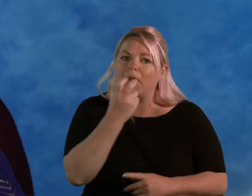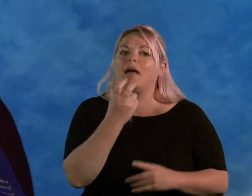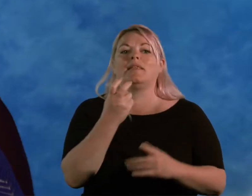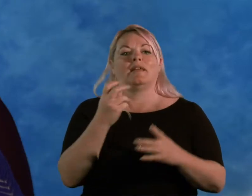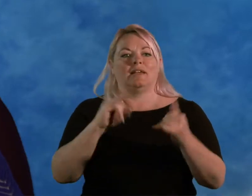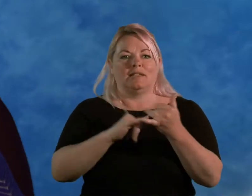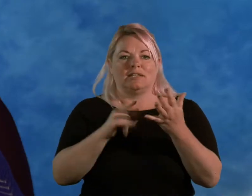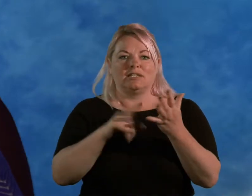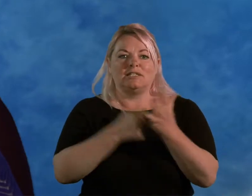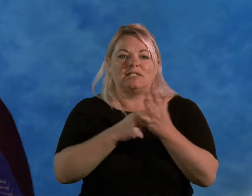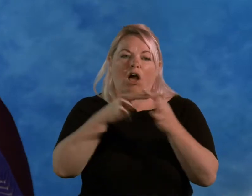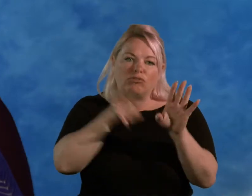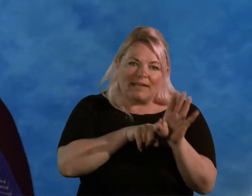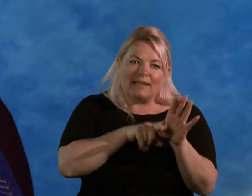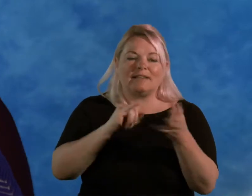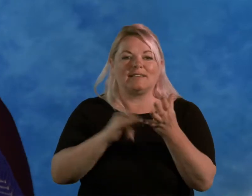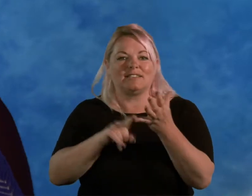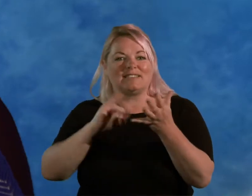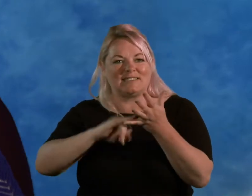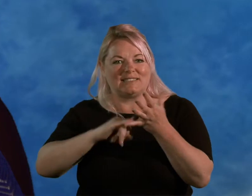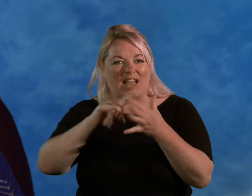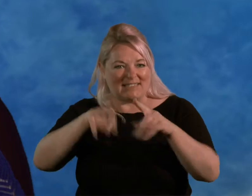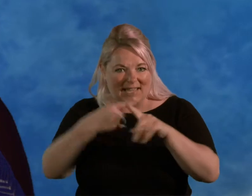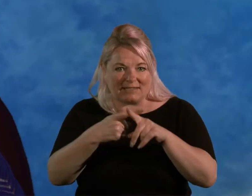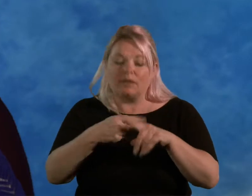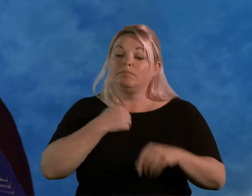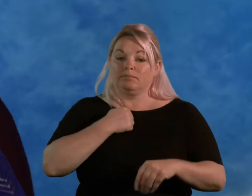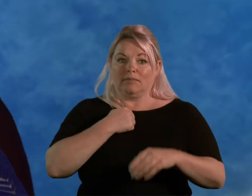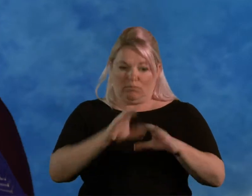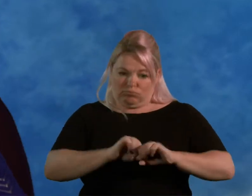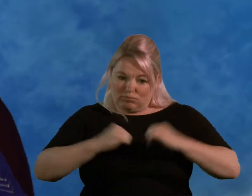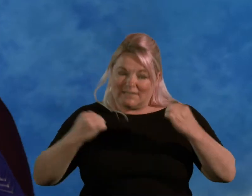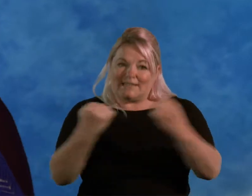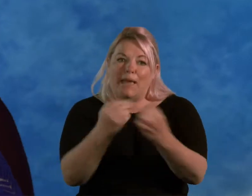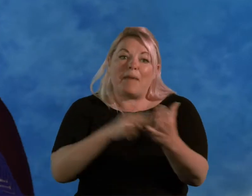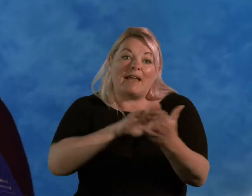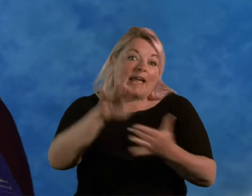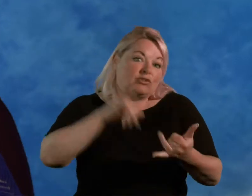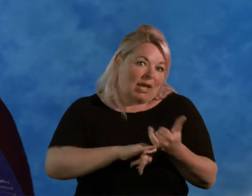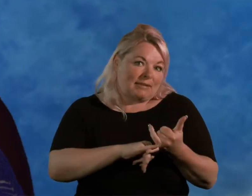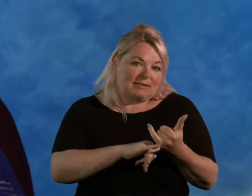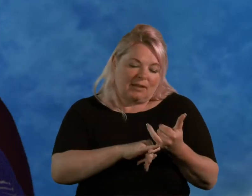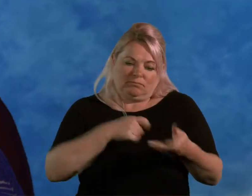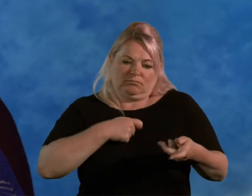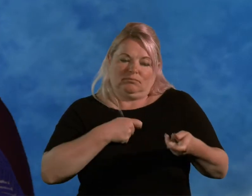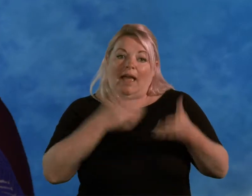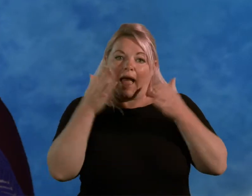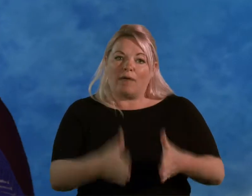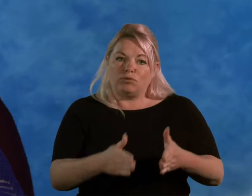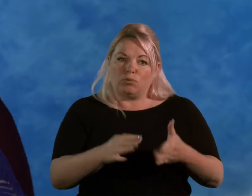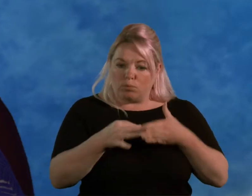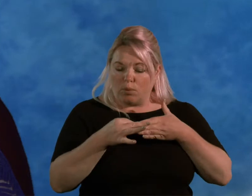team of people working in the NHS. And particularly in the NHS of now, you have to demonstrate leadership. So